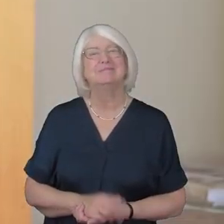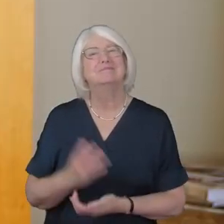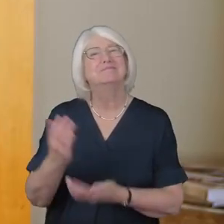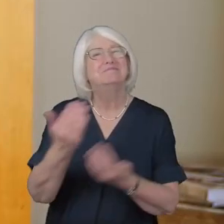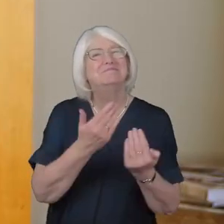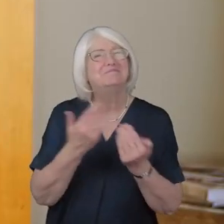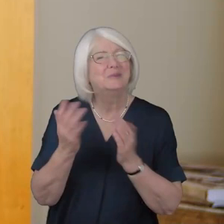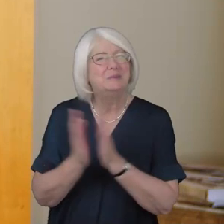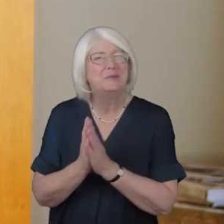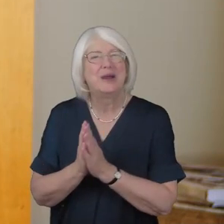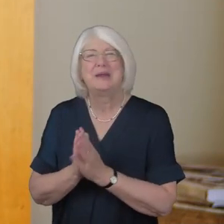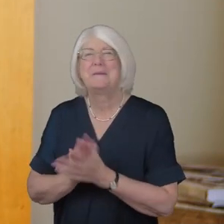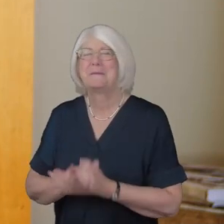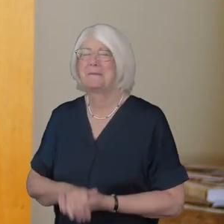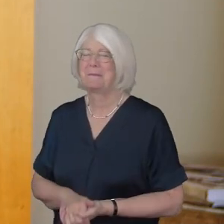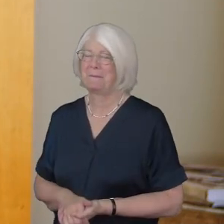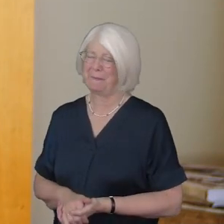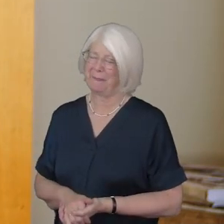Let us pray